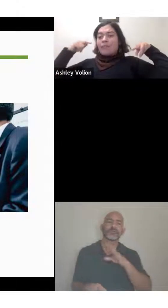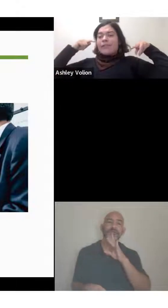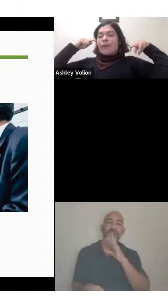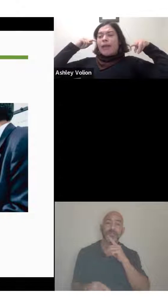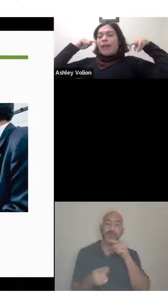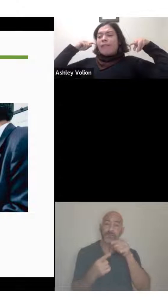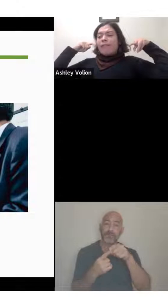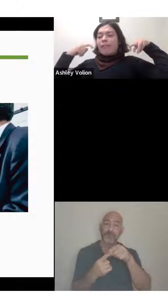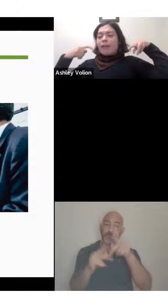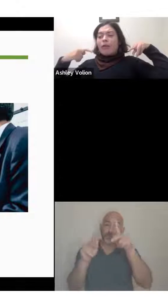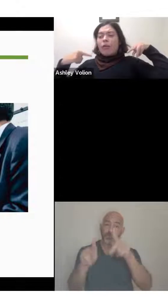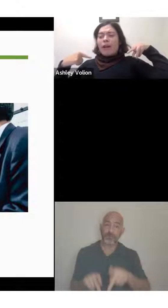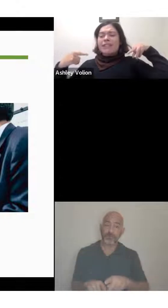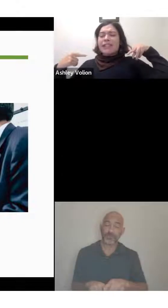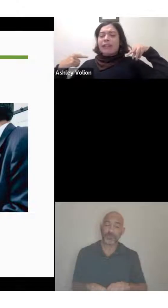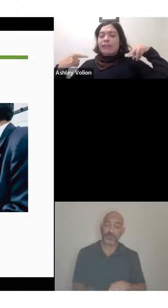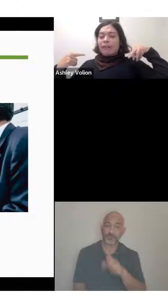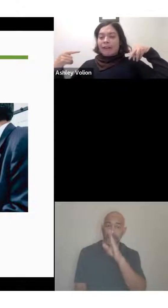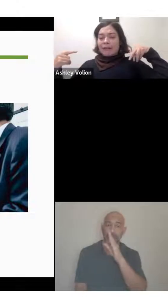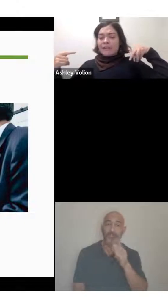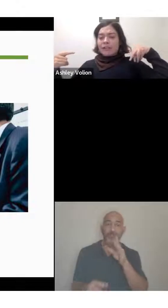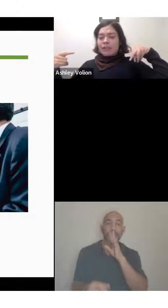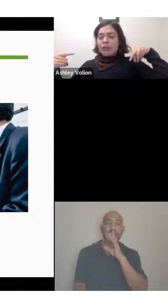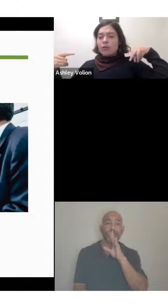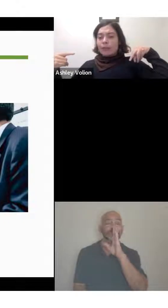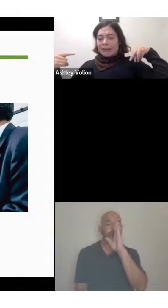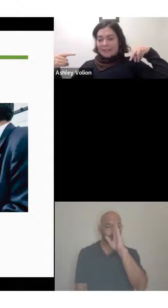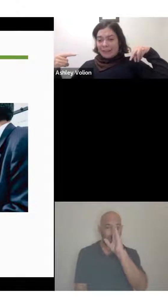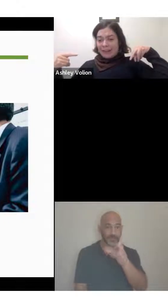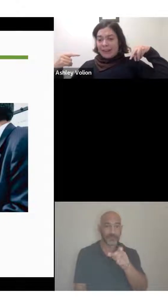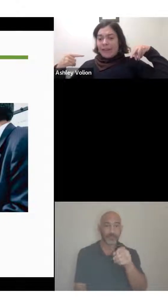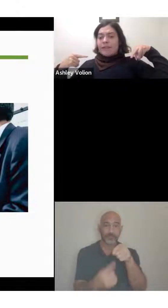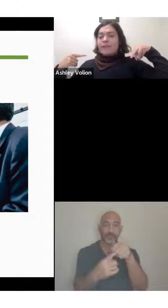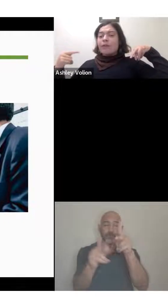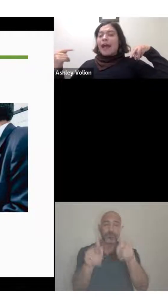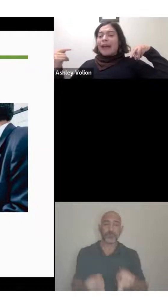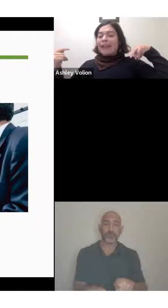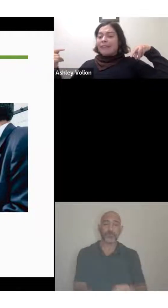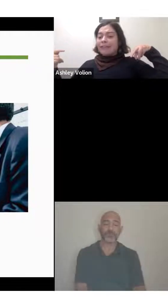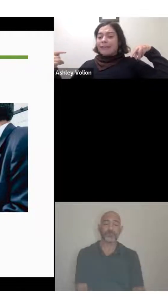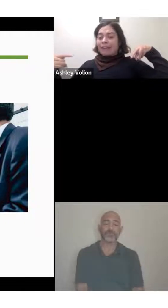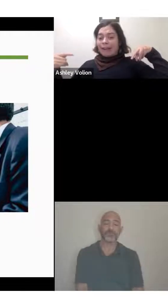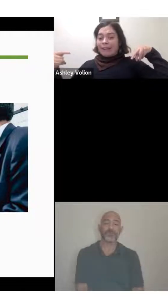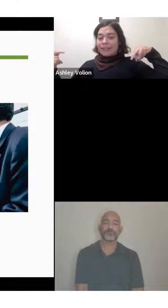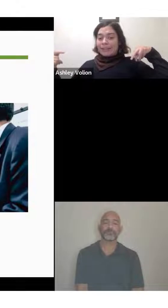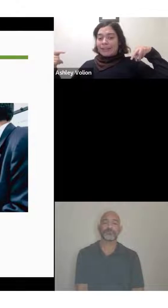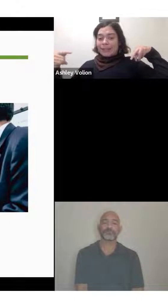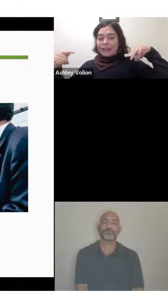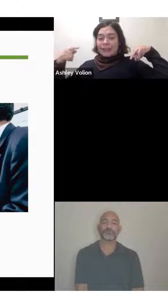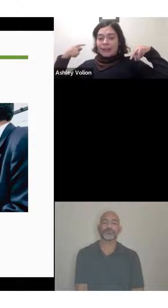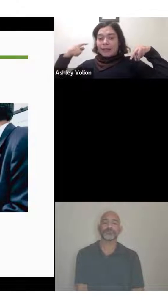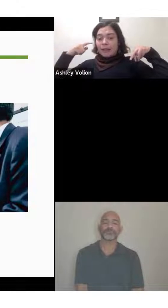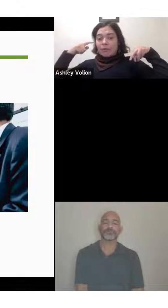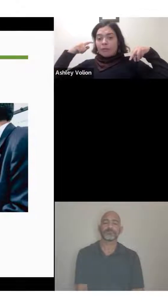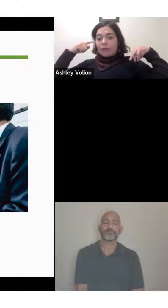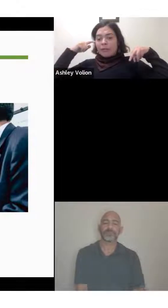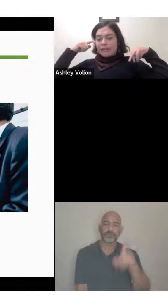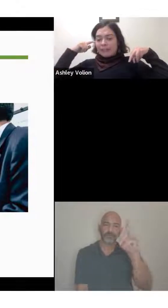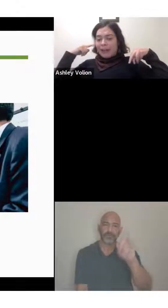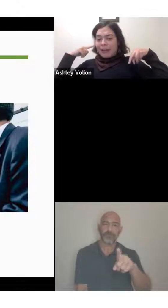So if the question refers to the person, don't ask their friend or their